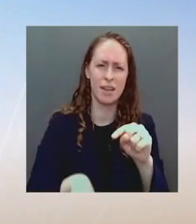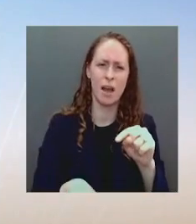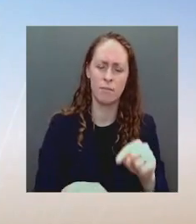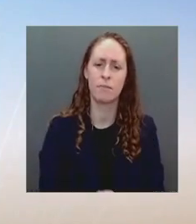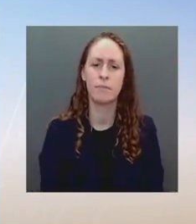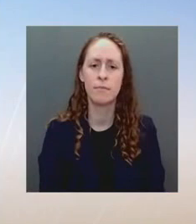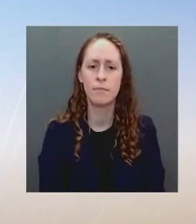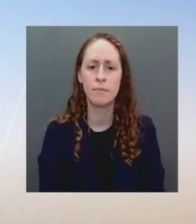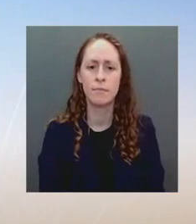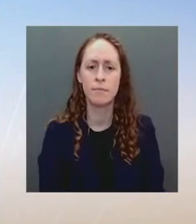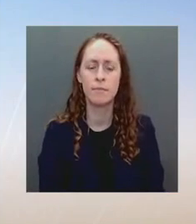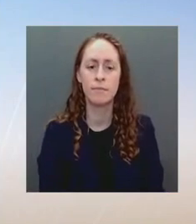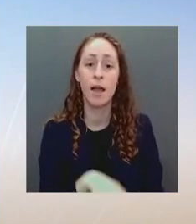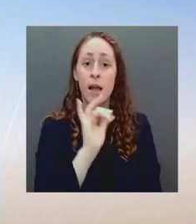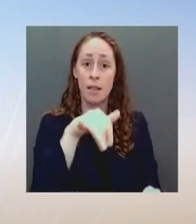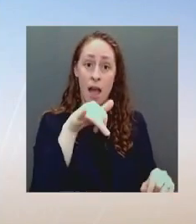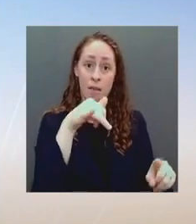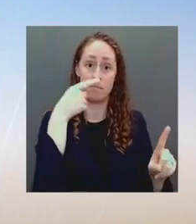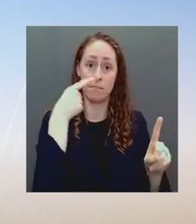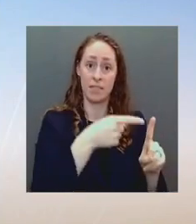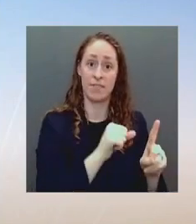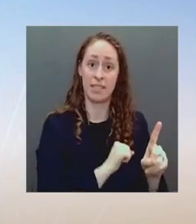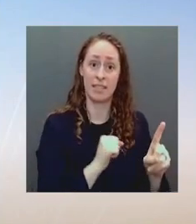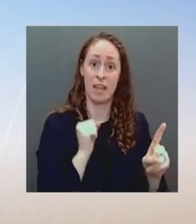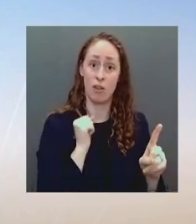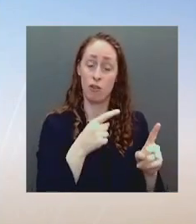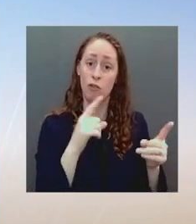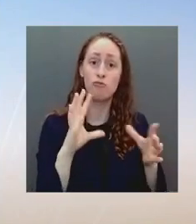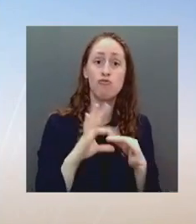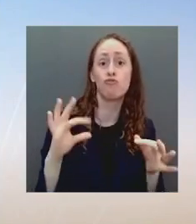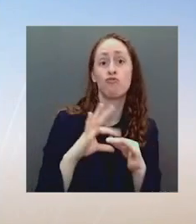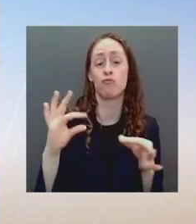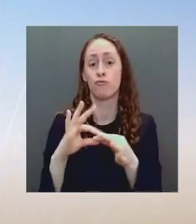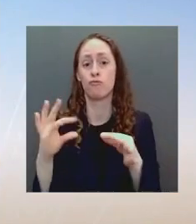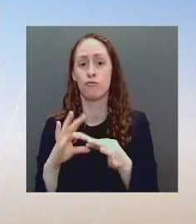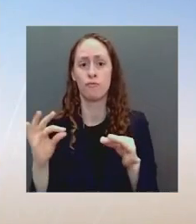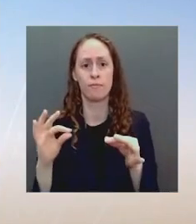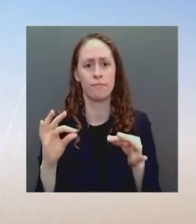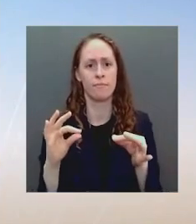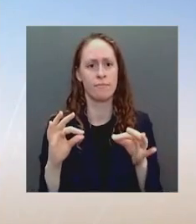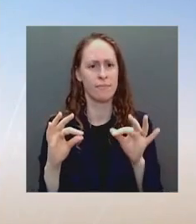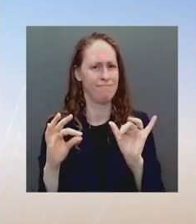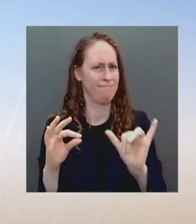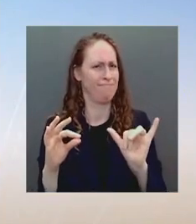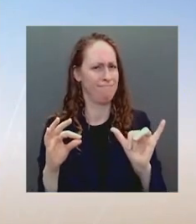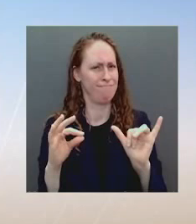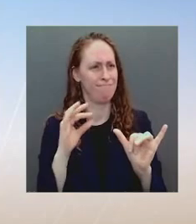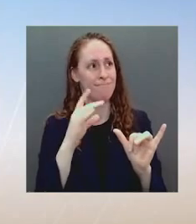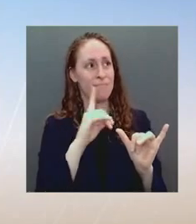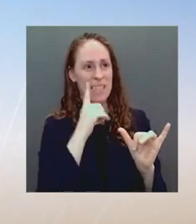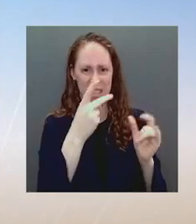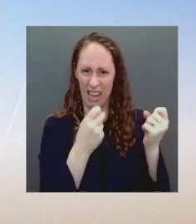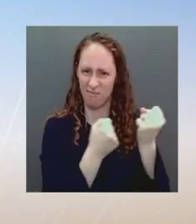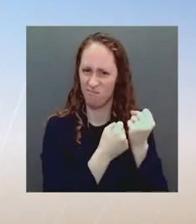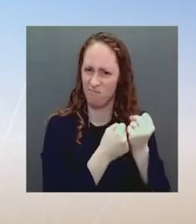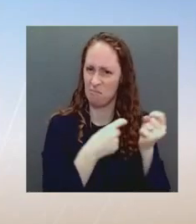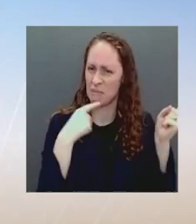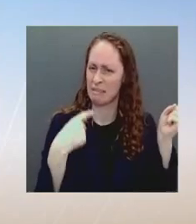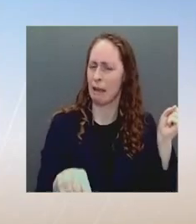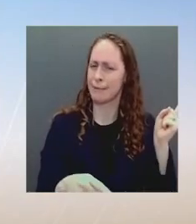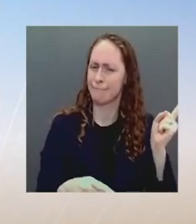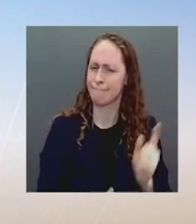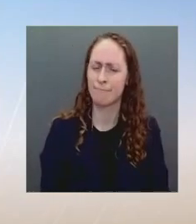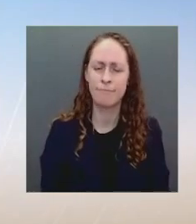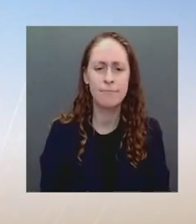House and that's it. Carrying the talking points of Russian propagandist leaders. On a different topic, we've done a report in the last couple of days about